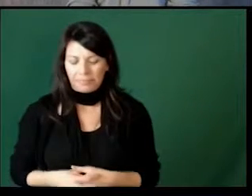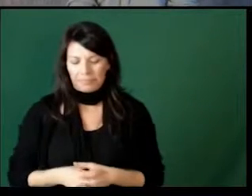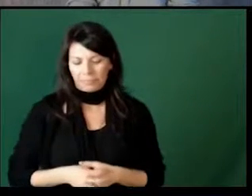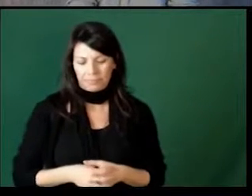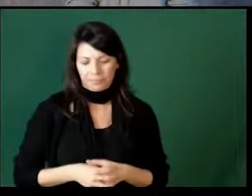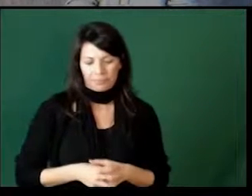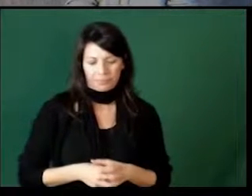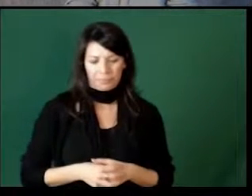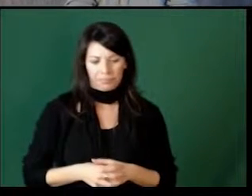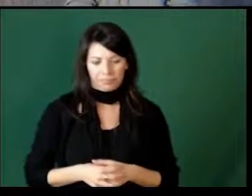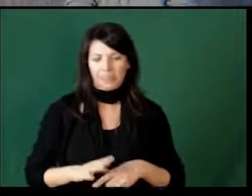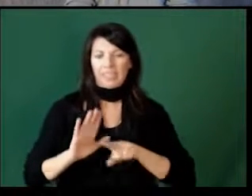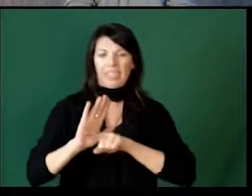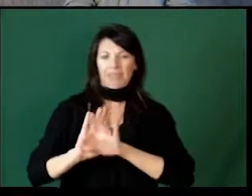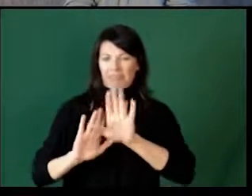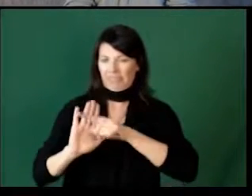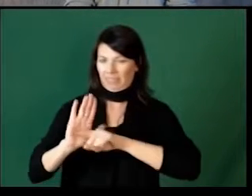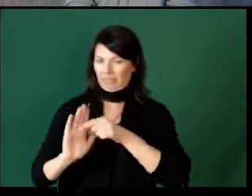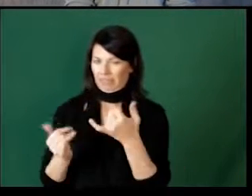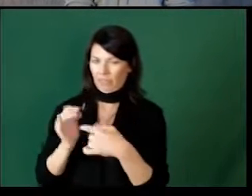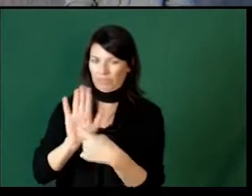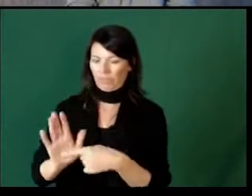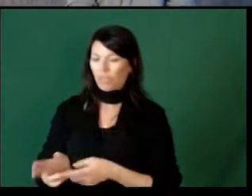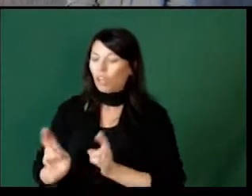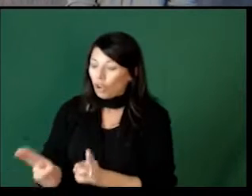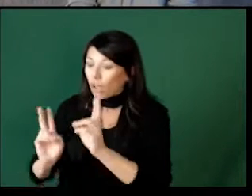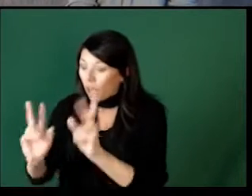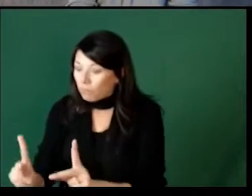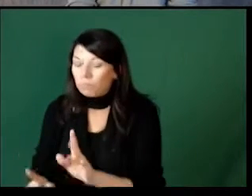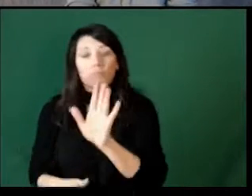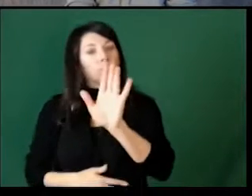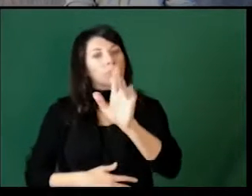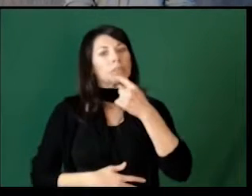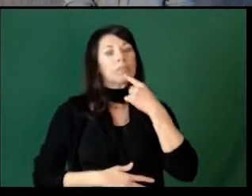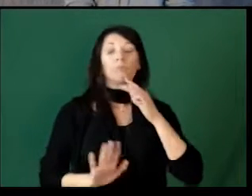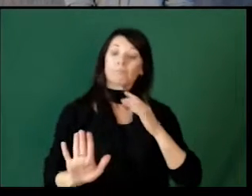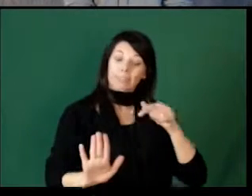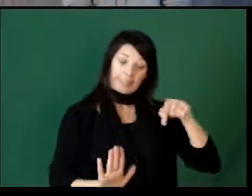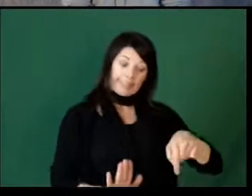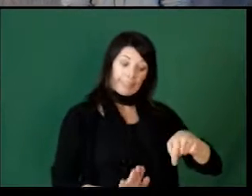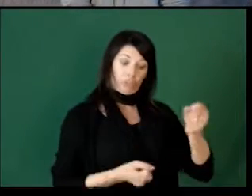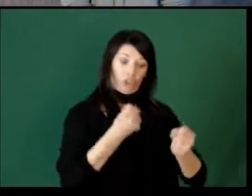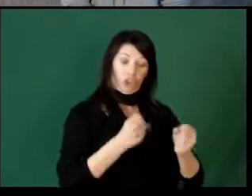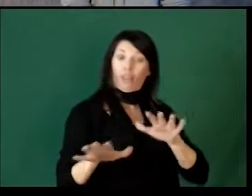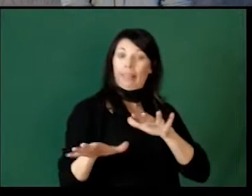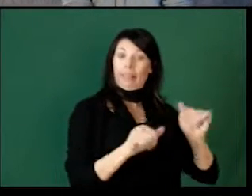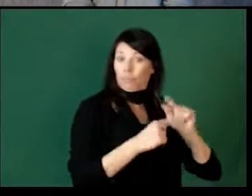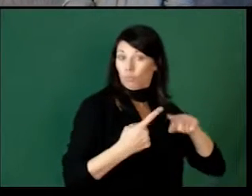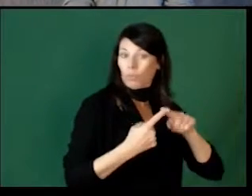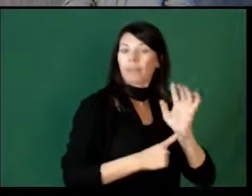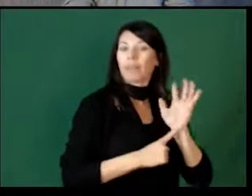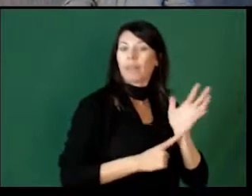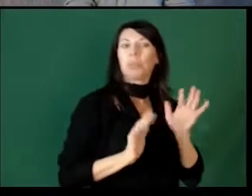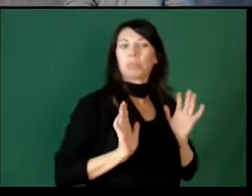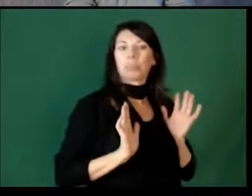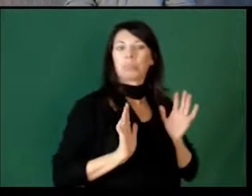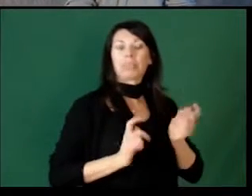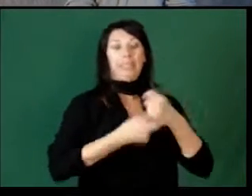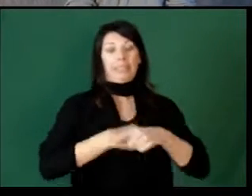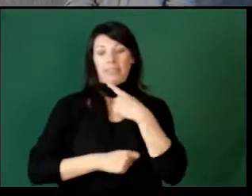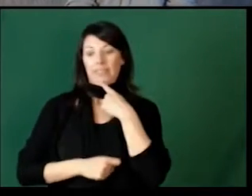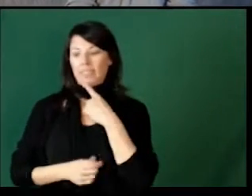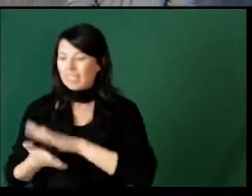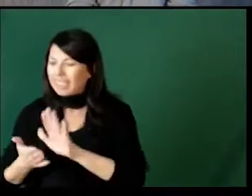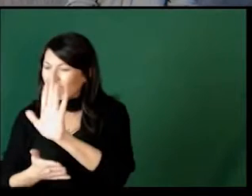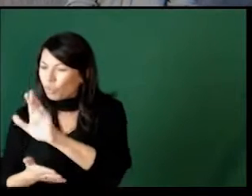of saying, hurry up, you can say, this car leaves in five minutes. Instead of saying,